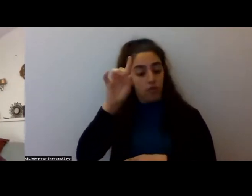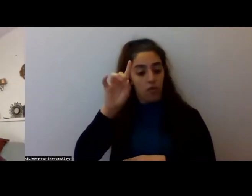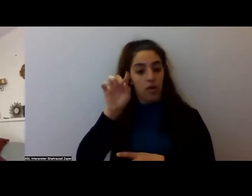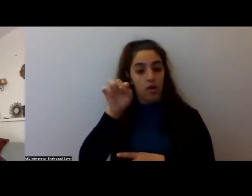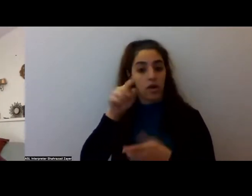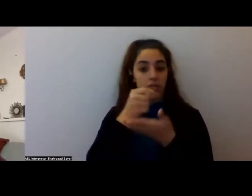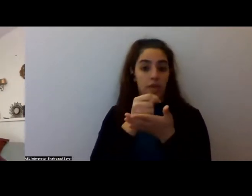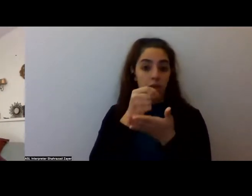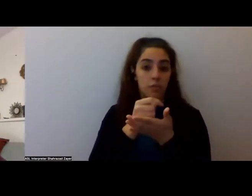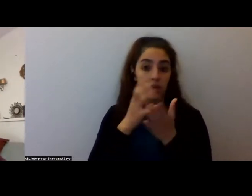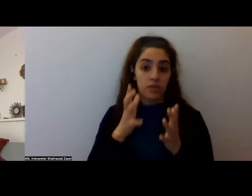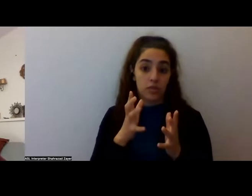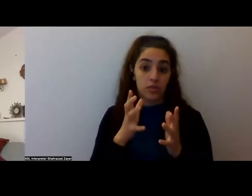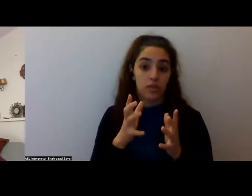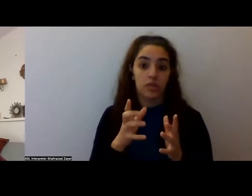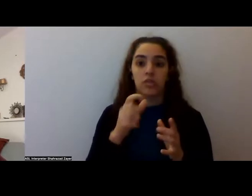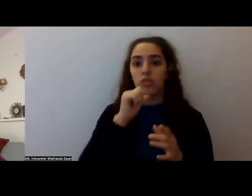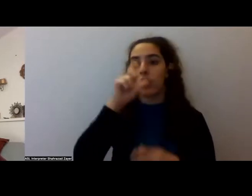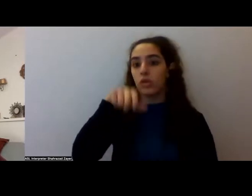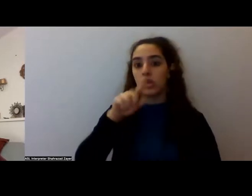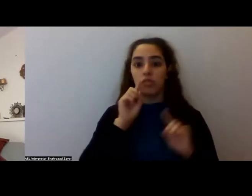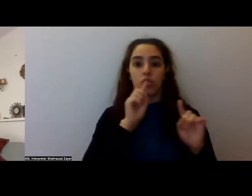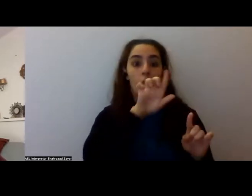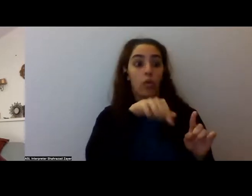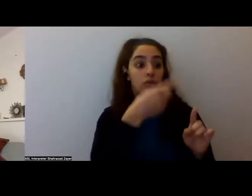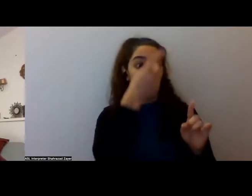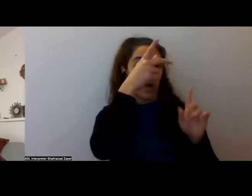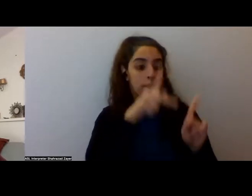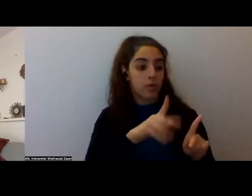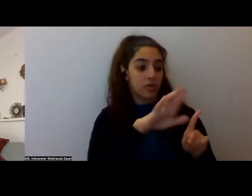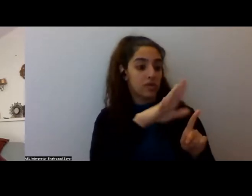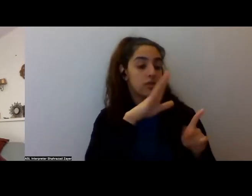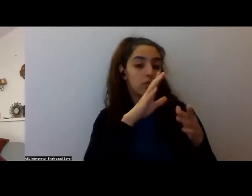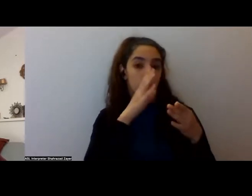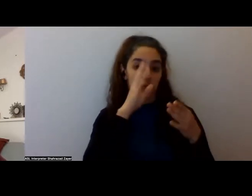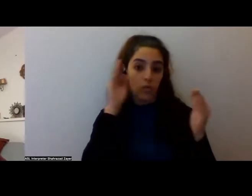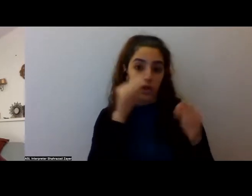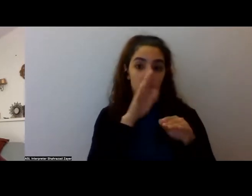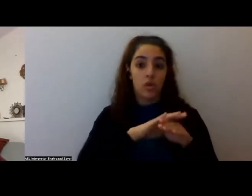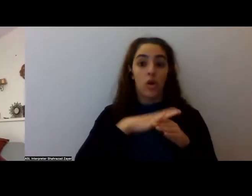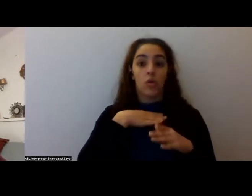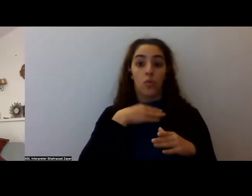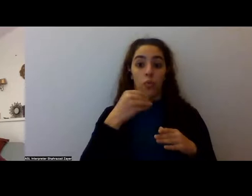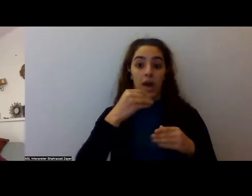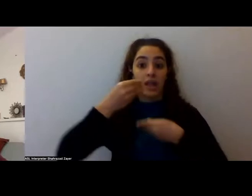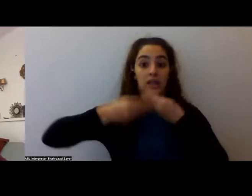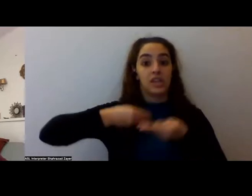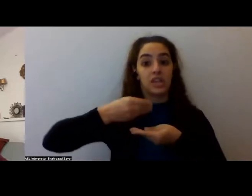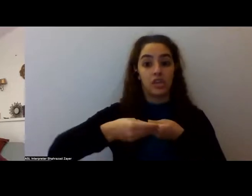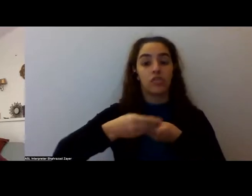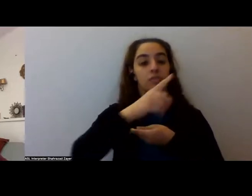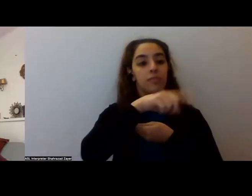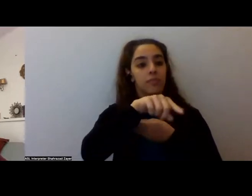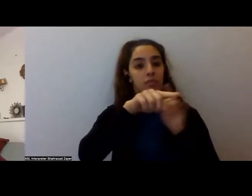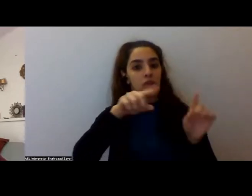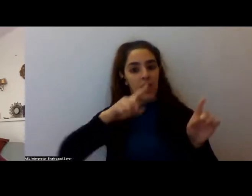to only go to somebody who is white presenting, um, or who is of white lineage. Um, and they can actually find